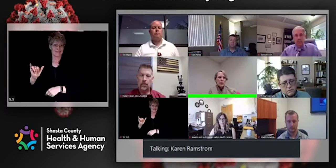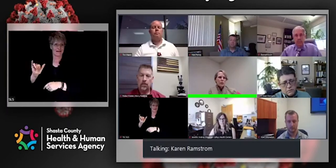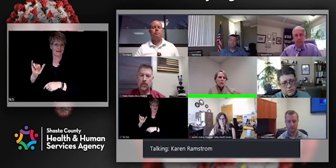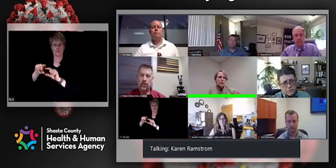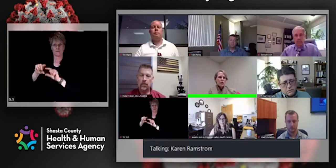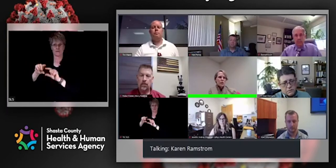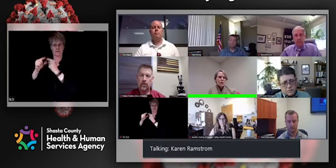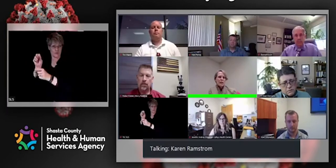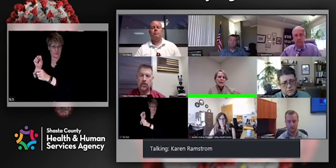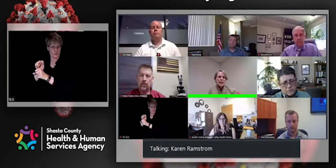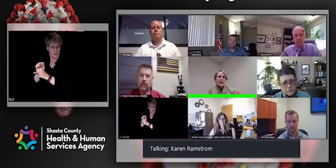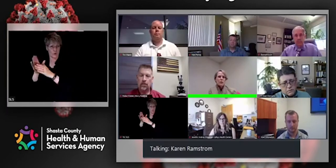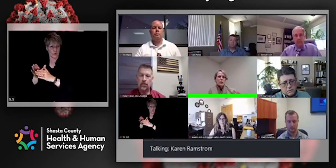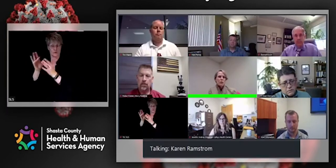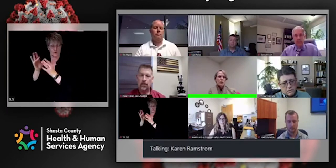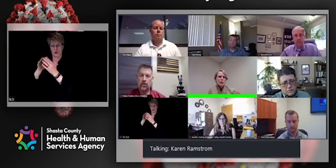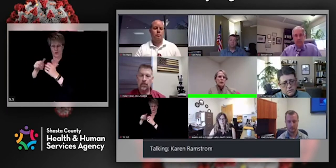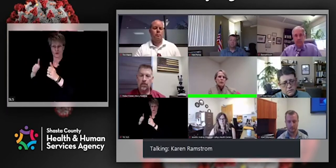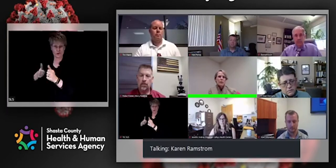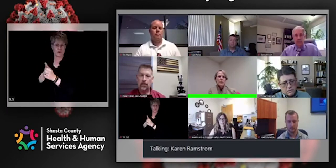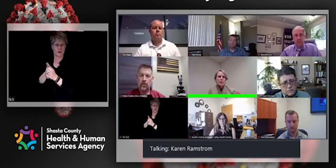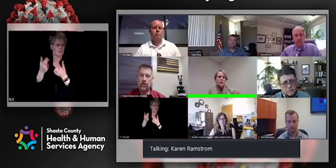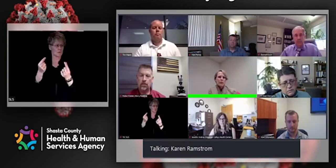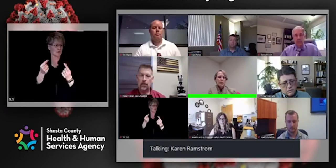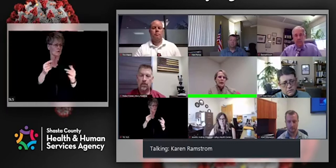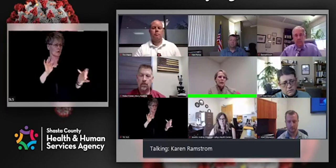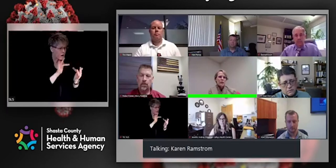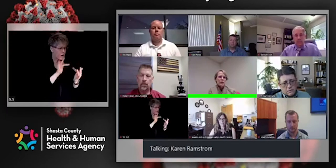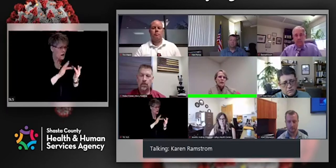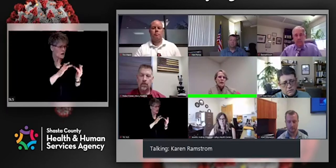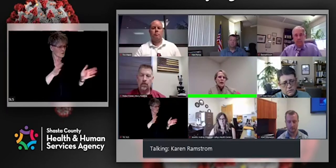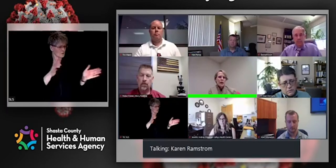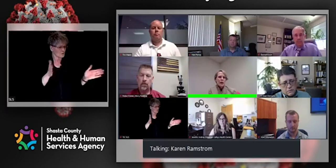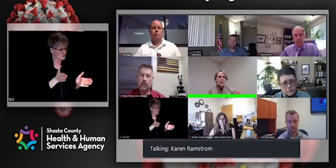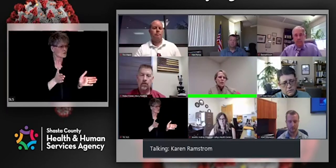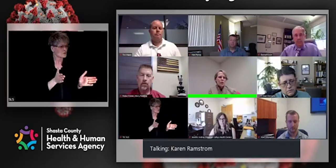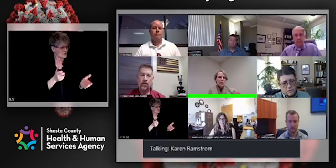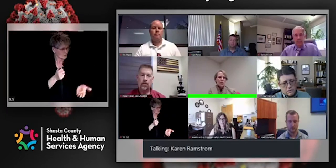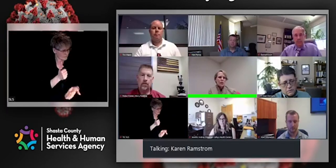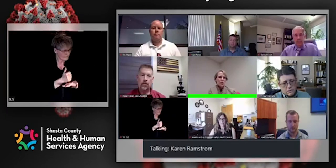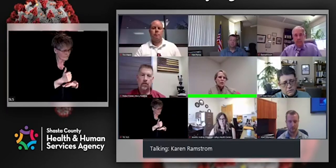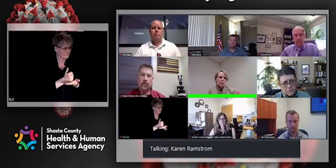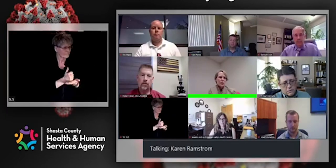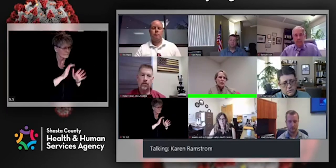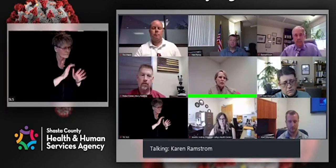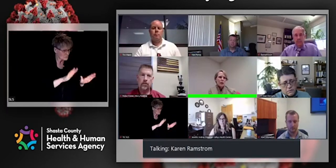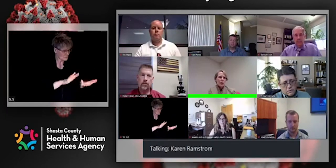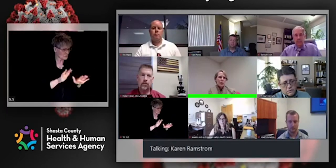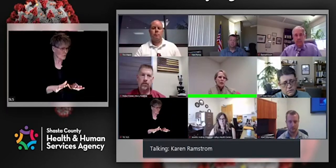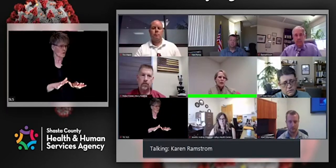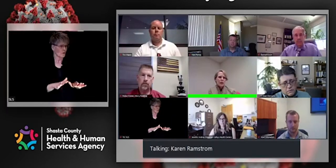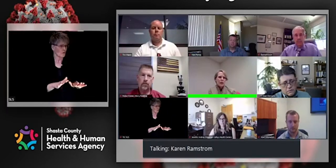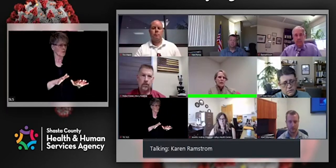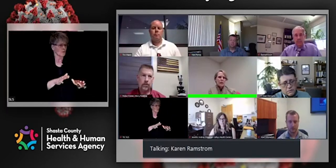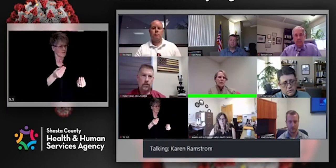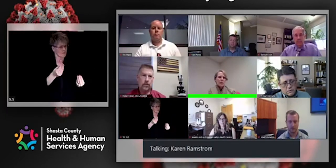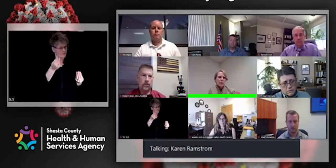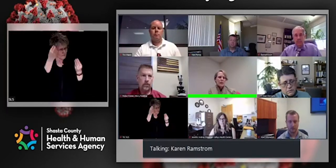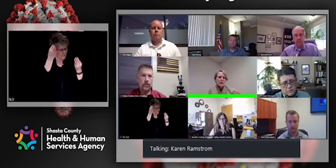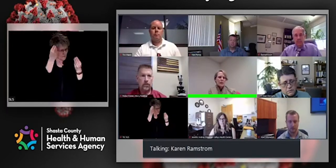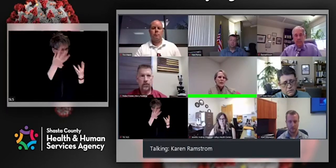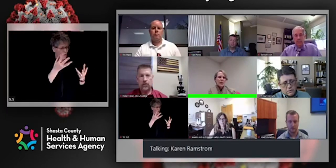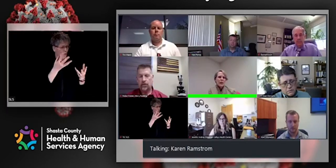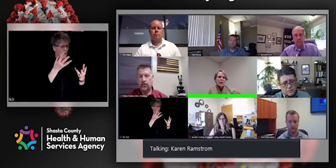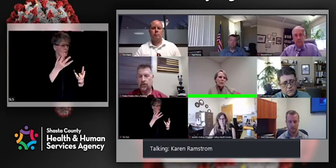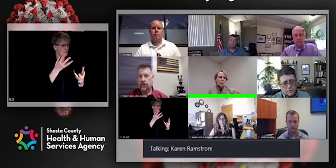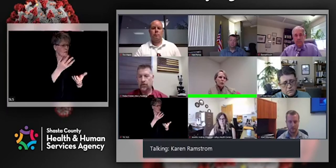medical services should they need that or provide them other information, um, so that those individuals can protect, um, their families and